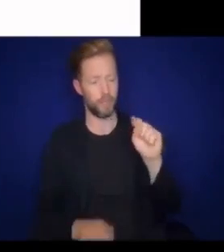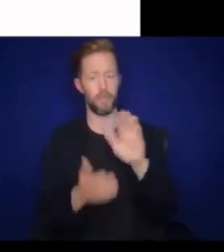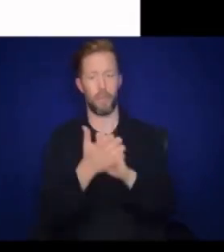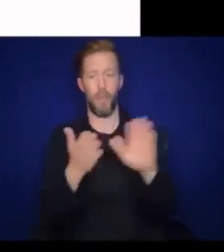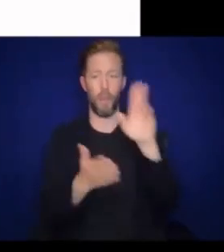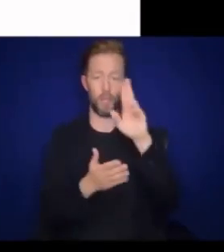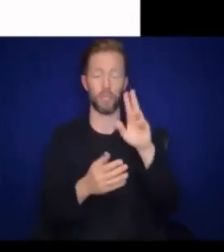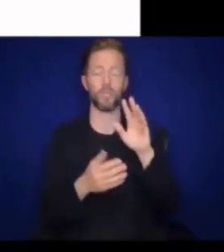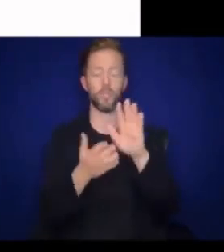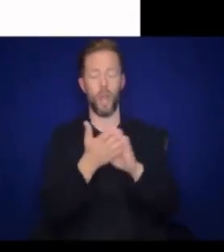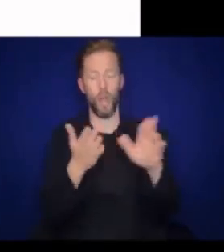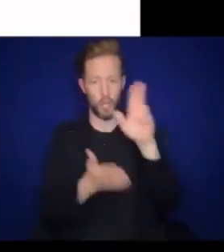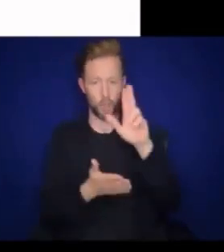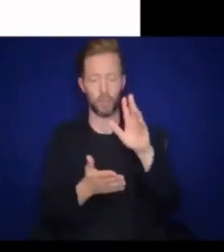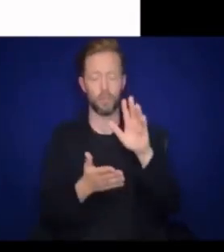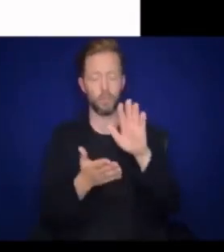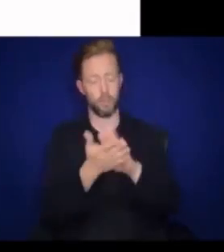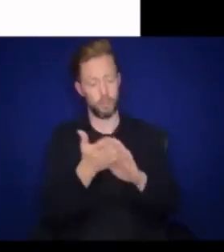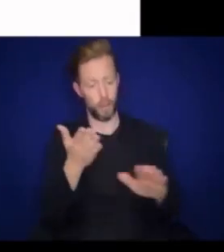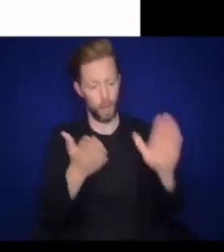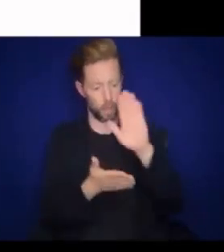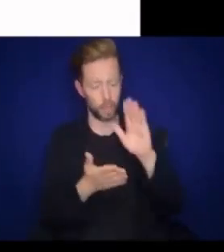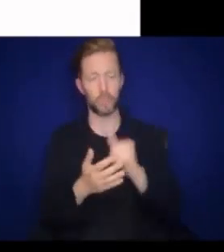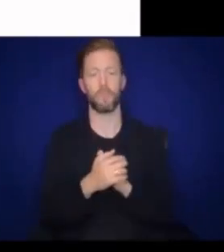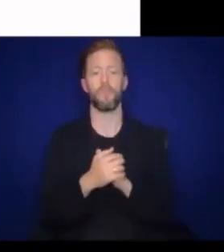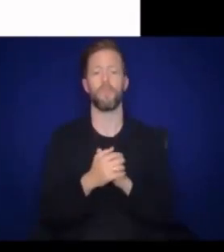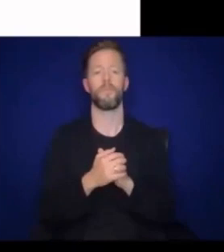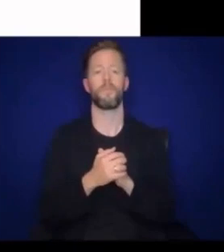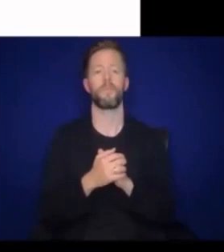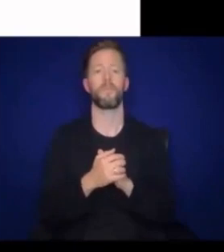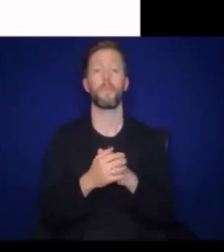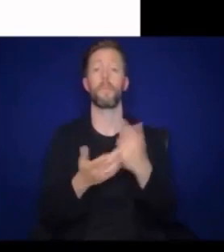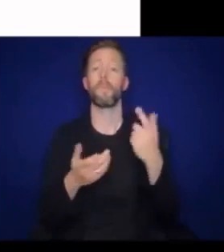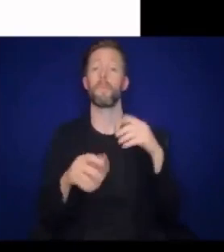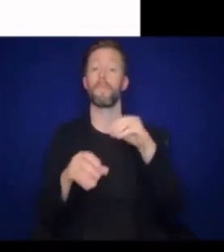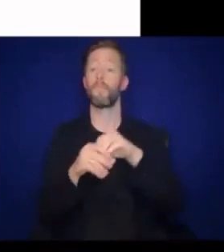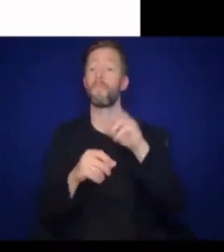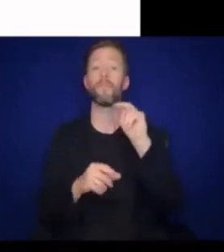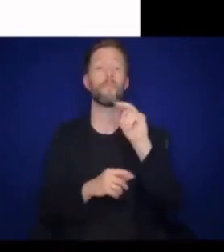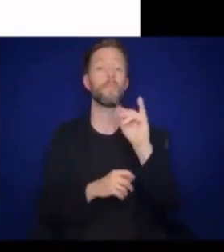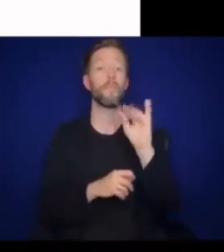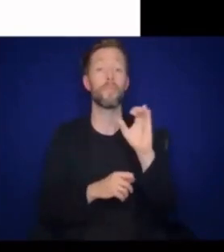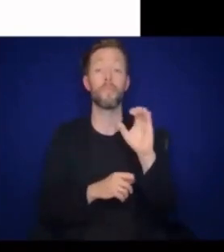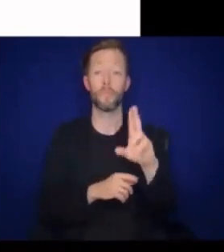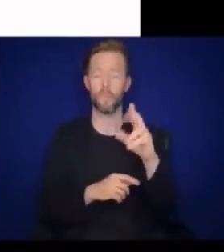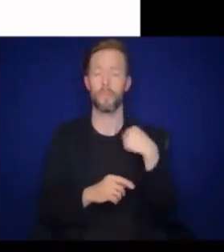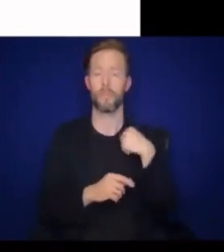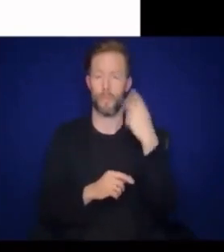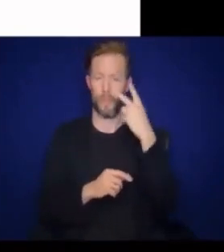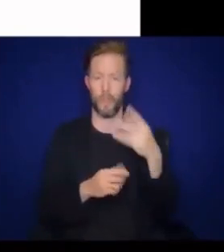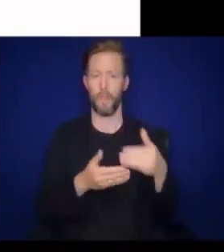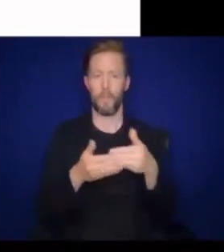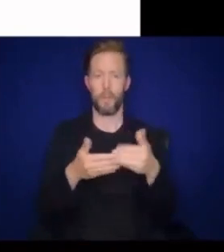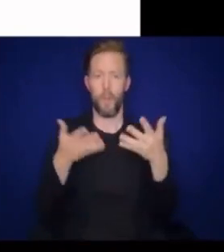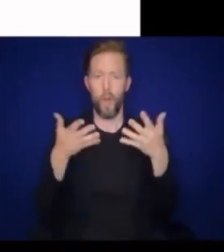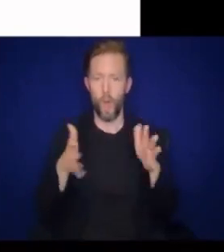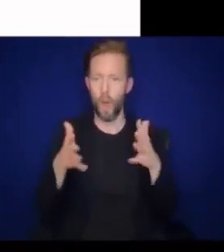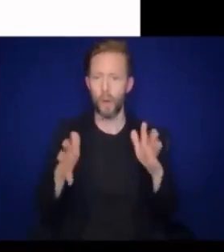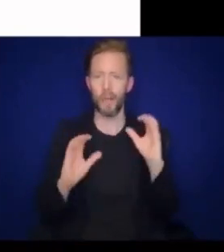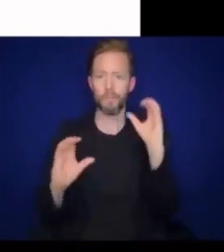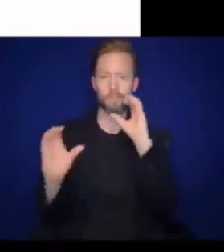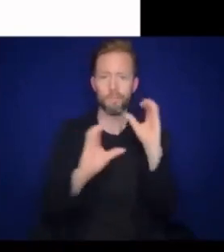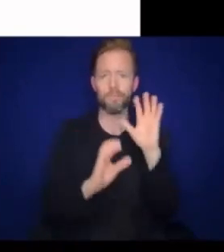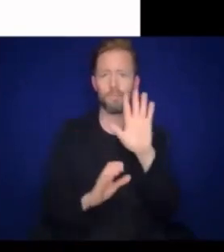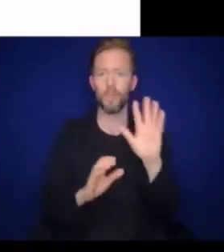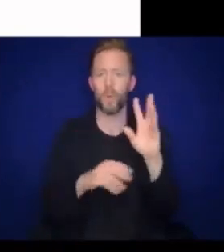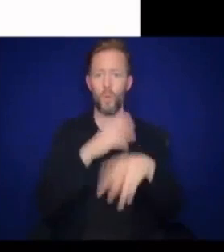are typically developing and medically fragile. So, in the NICU, I see that babies are already exploring their